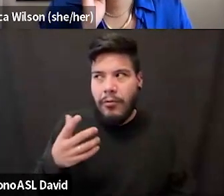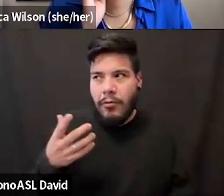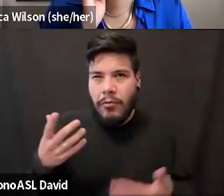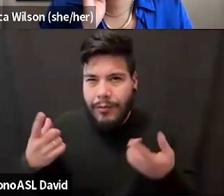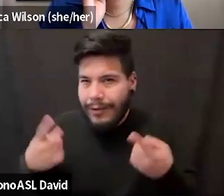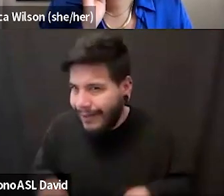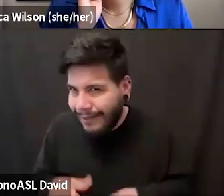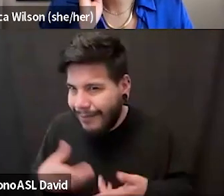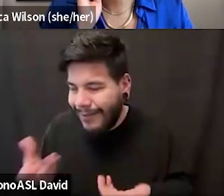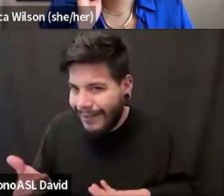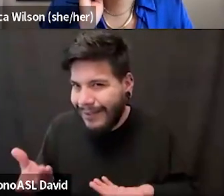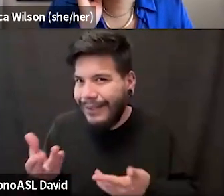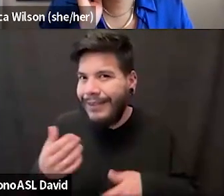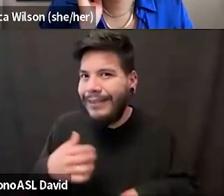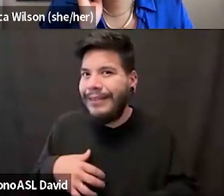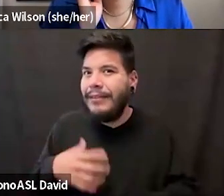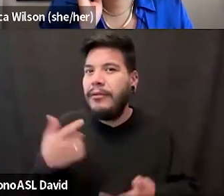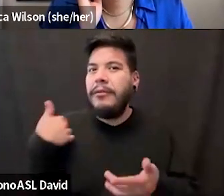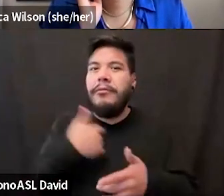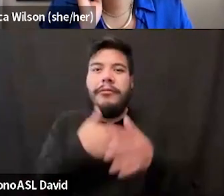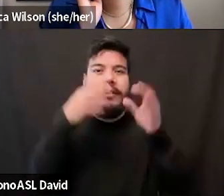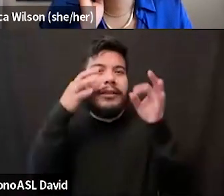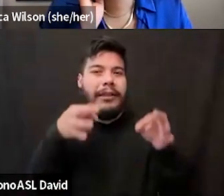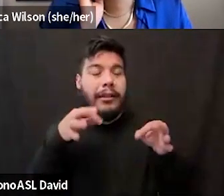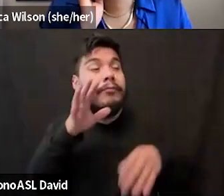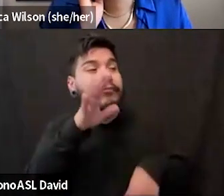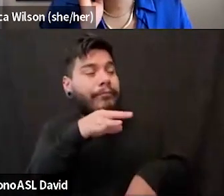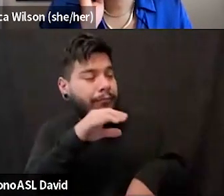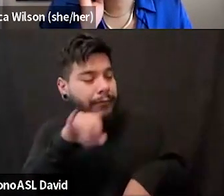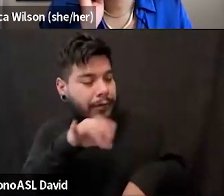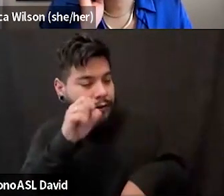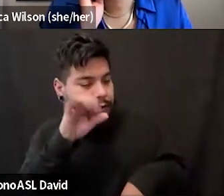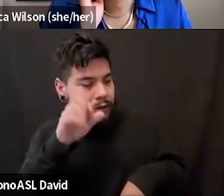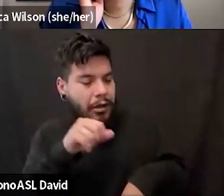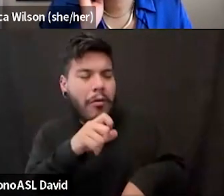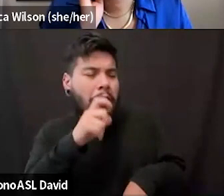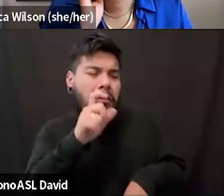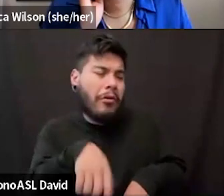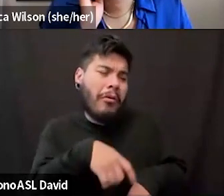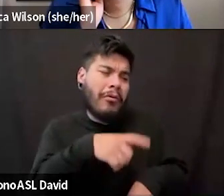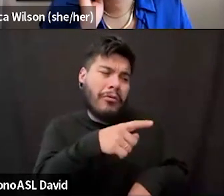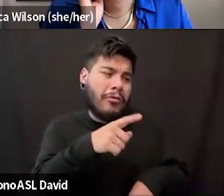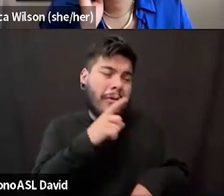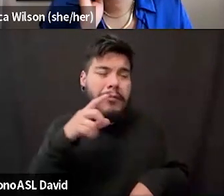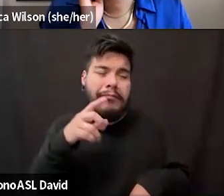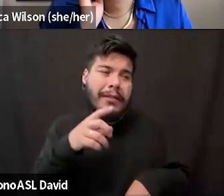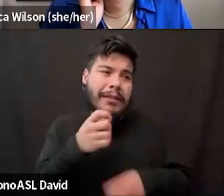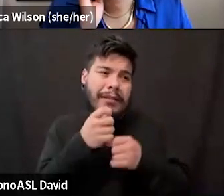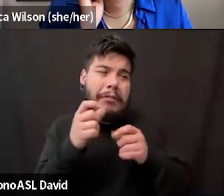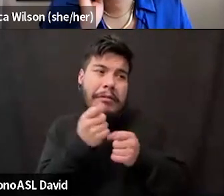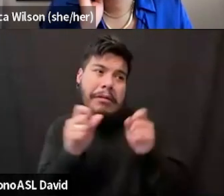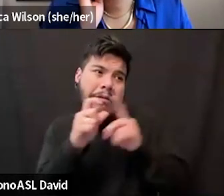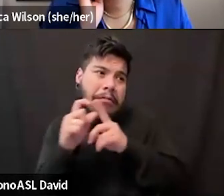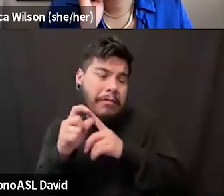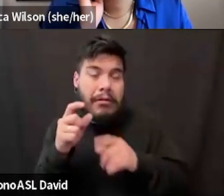here? So we decided. Just so you know, Jessica, we don't require that you keep it PG, especially when you were talking about justifiable